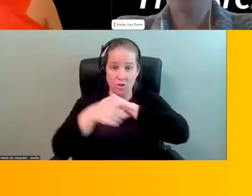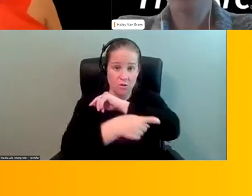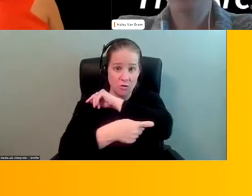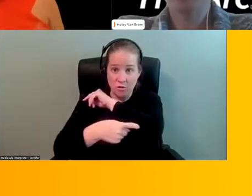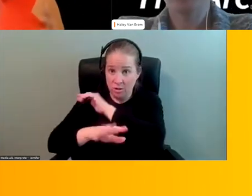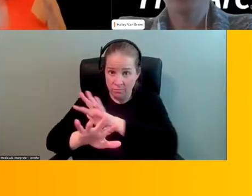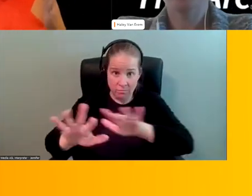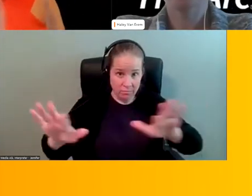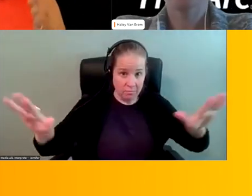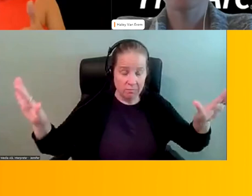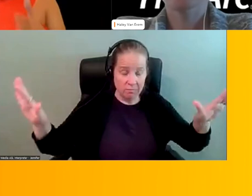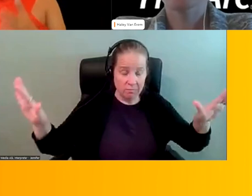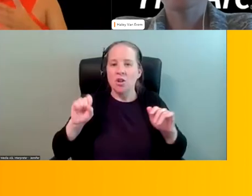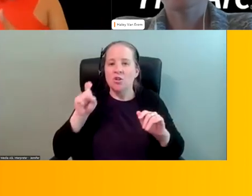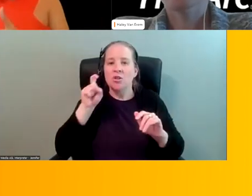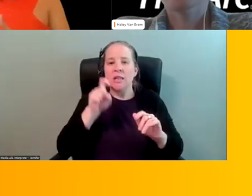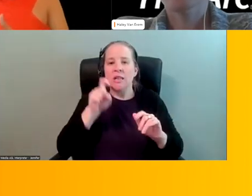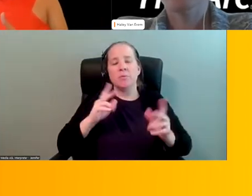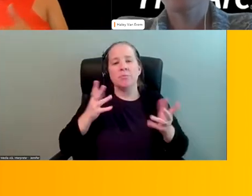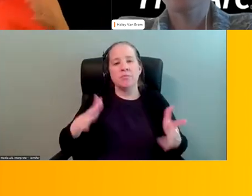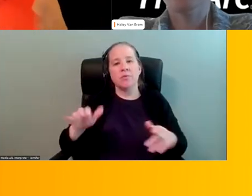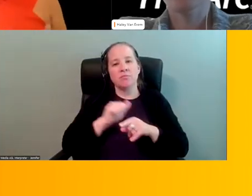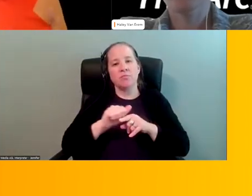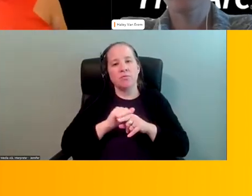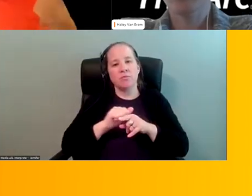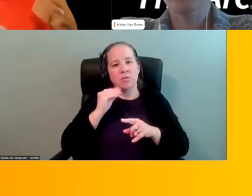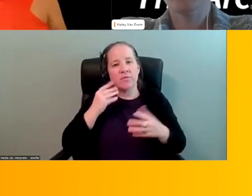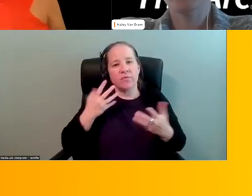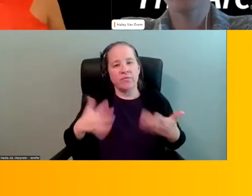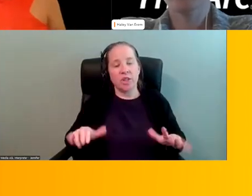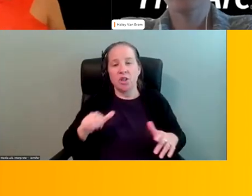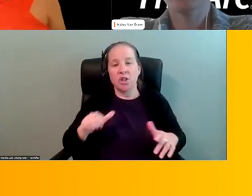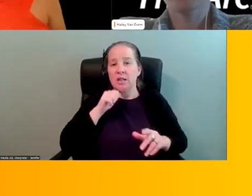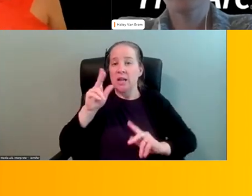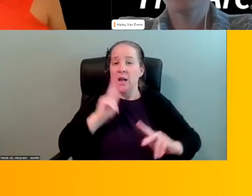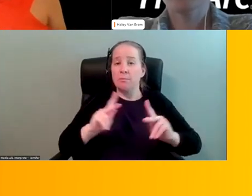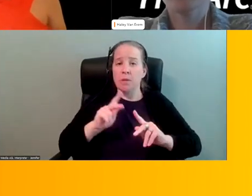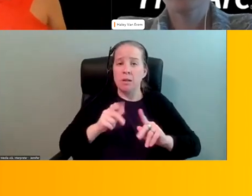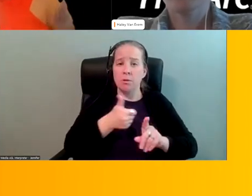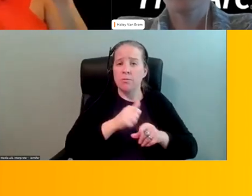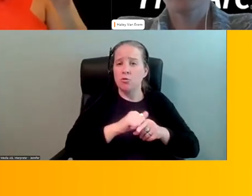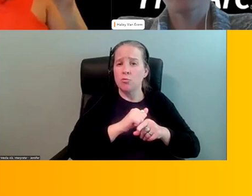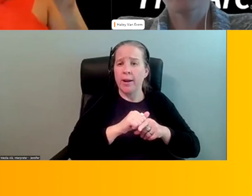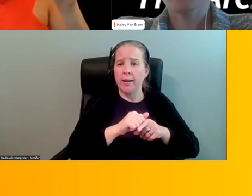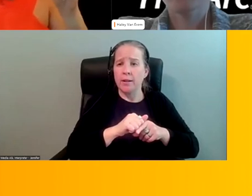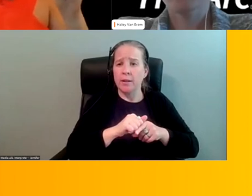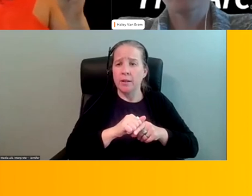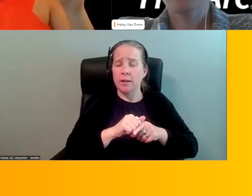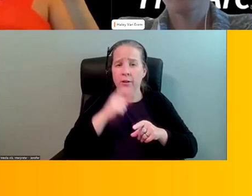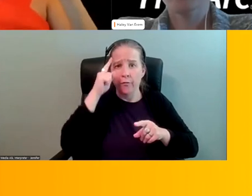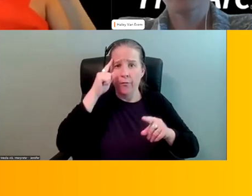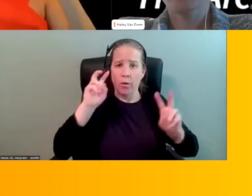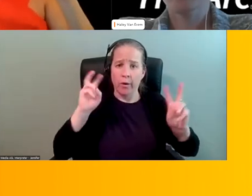crisis you need people who've been trained in this not people who are trained in protection